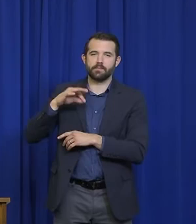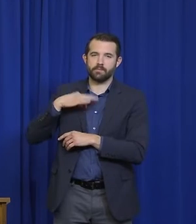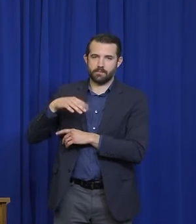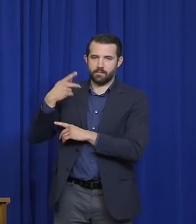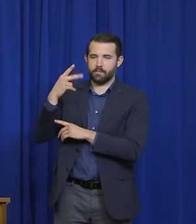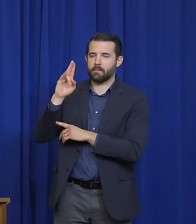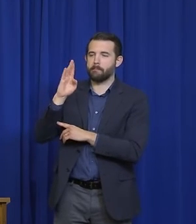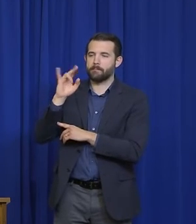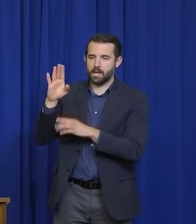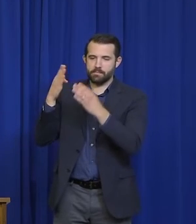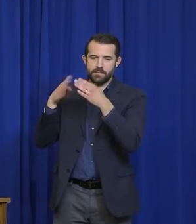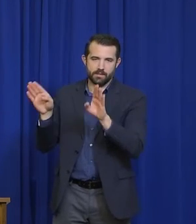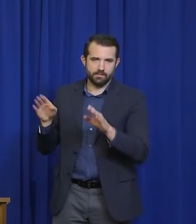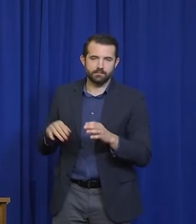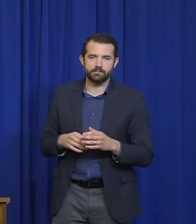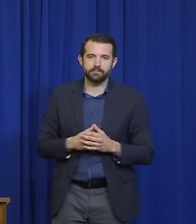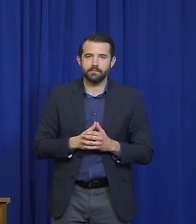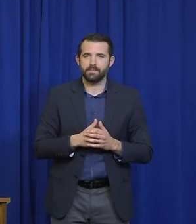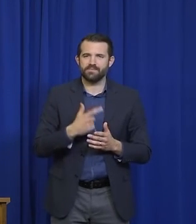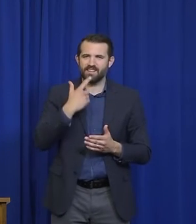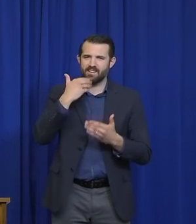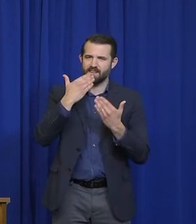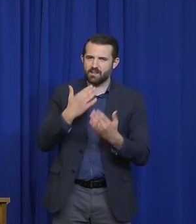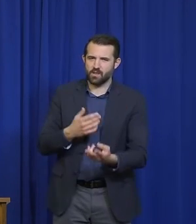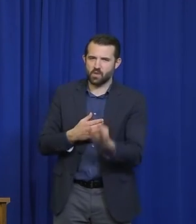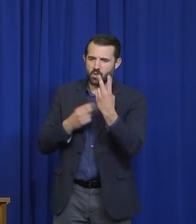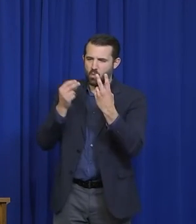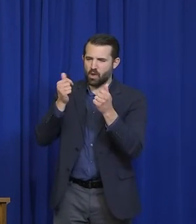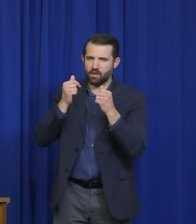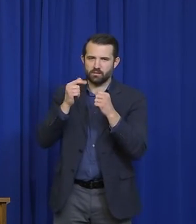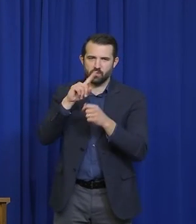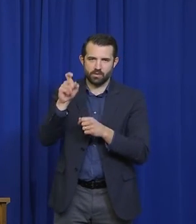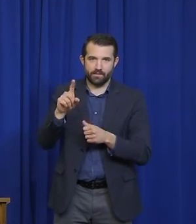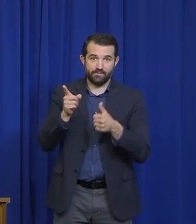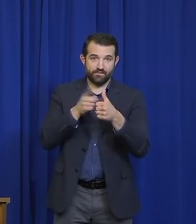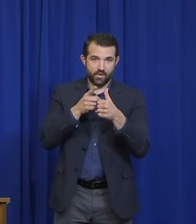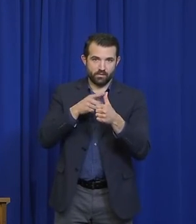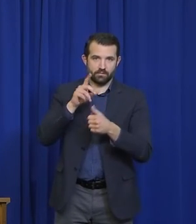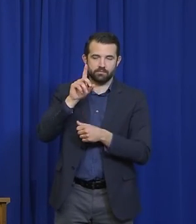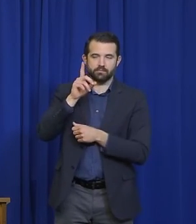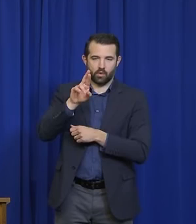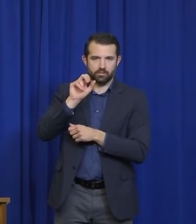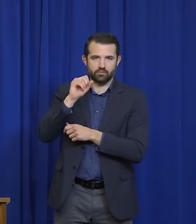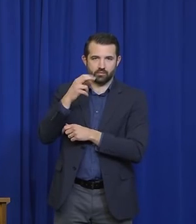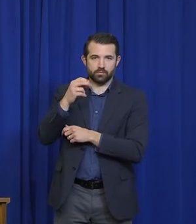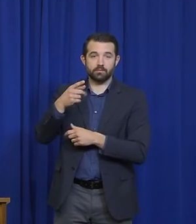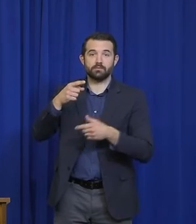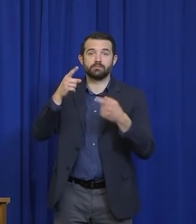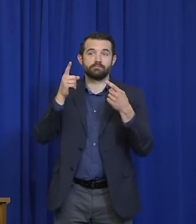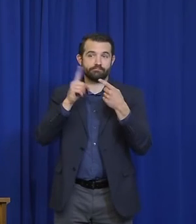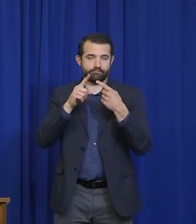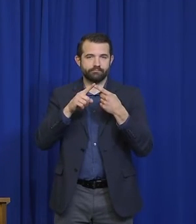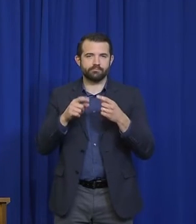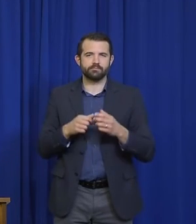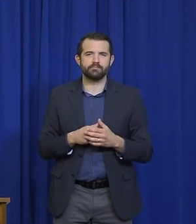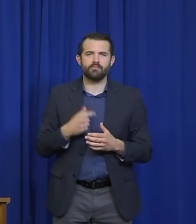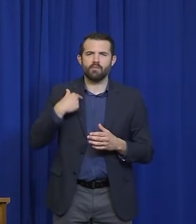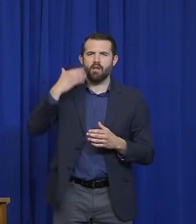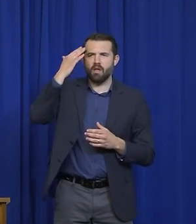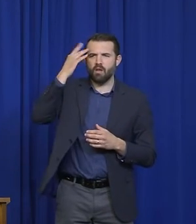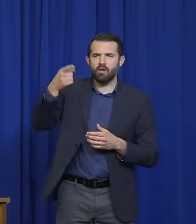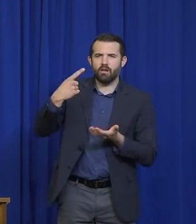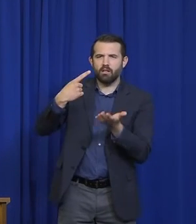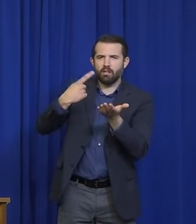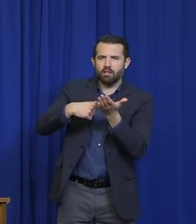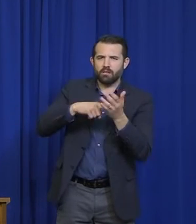Thanks for taking the call. Two quick questions. First for Dr. Shaw, I know you sort of addressed this testing issue. I know that's